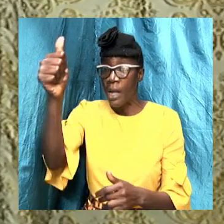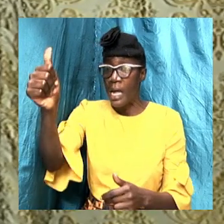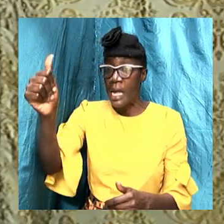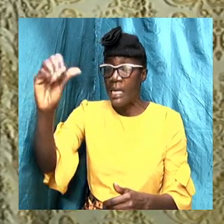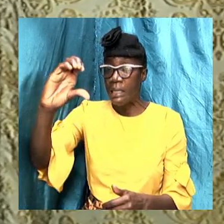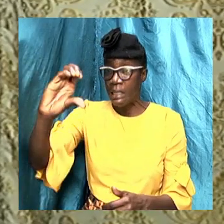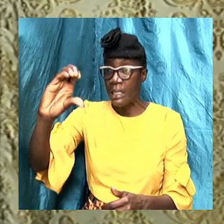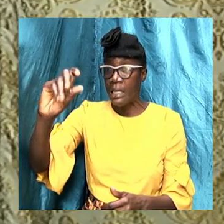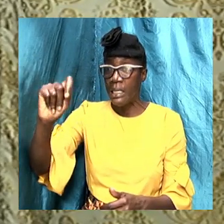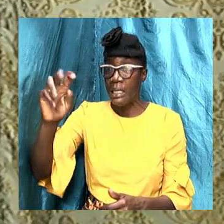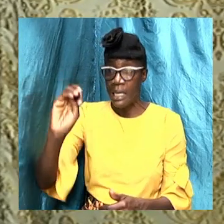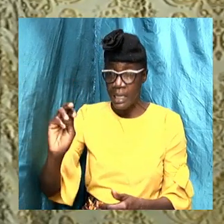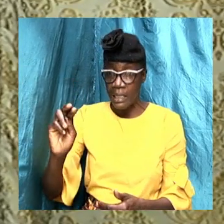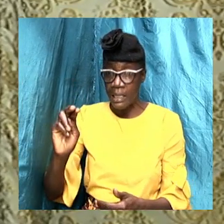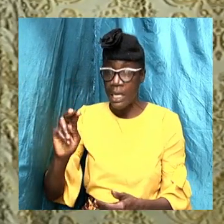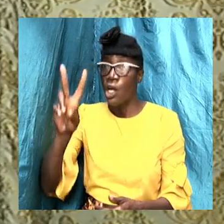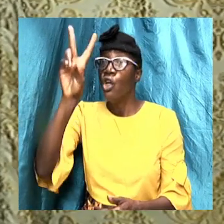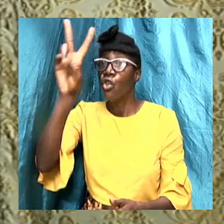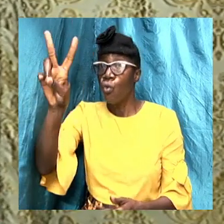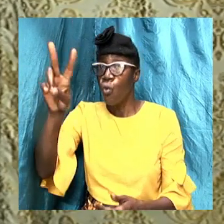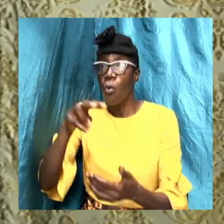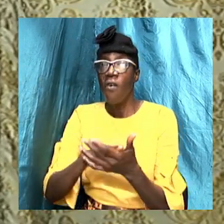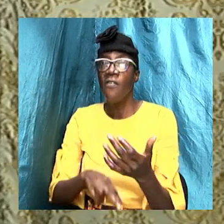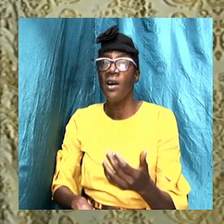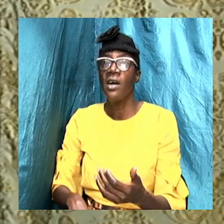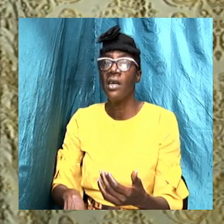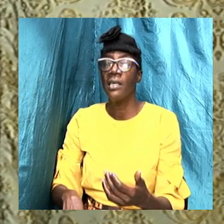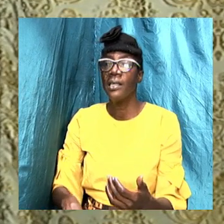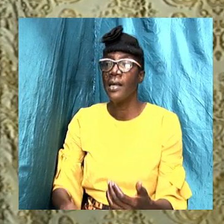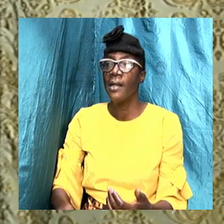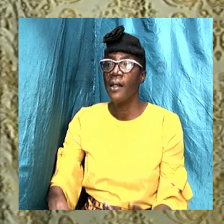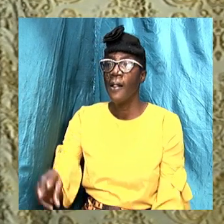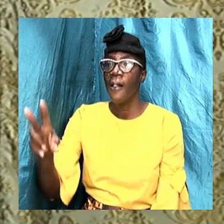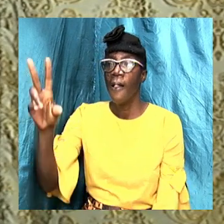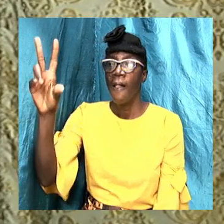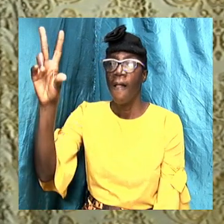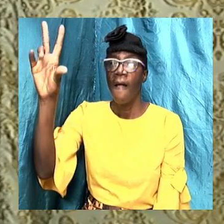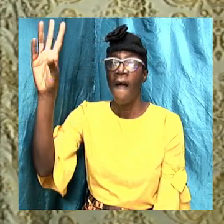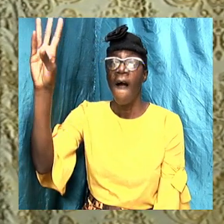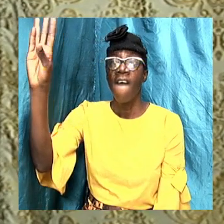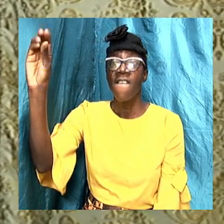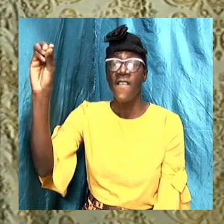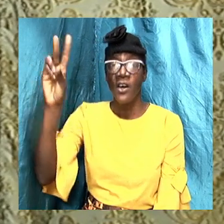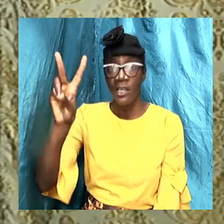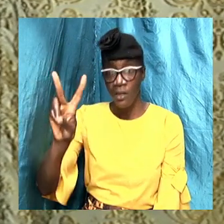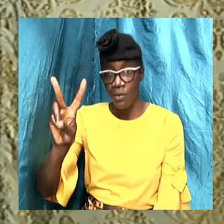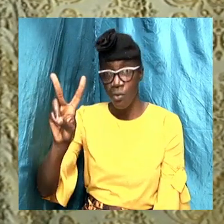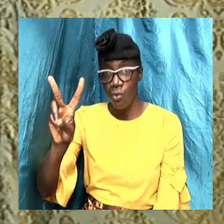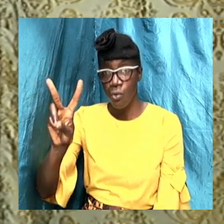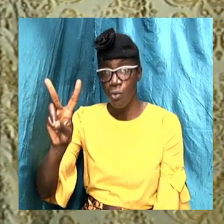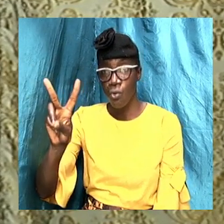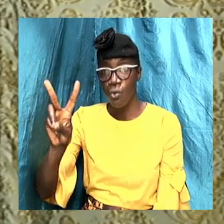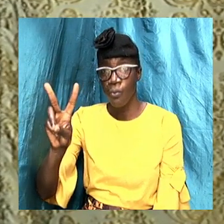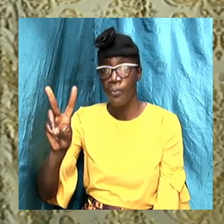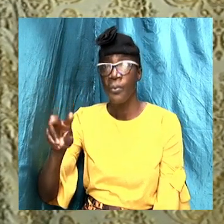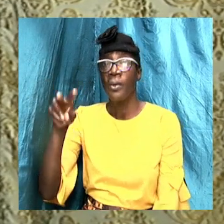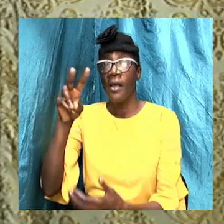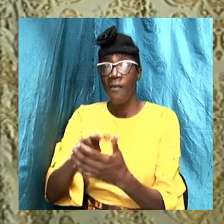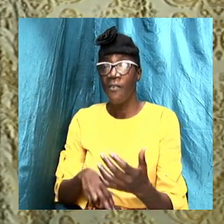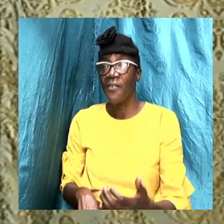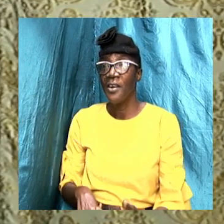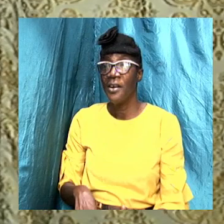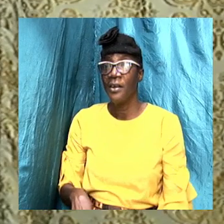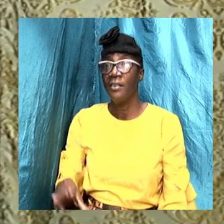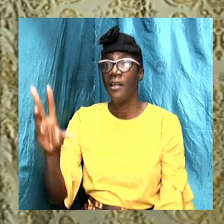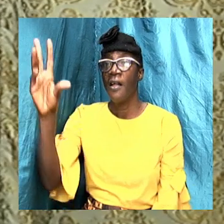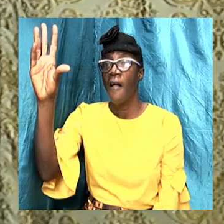42, and, you know, we just want to read it another time, for emphasis, verse 42. Amen.